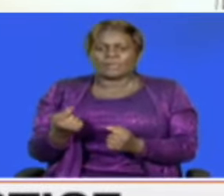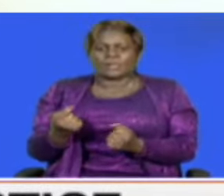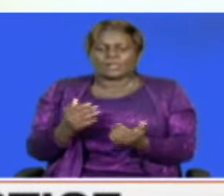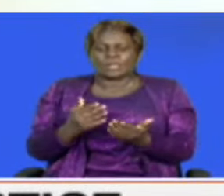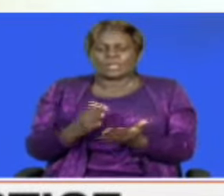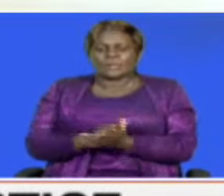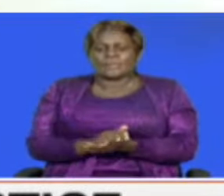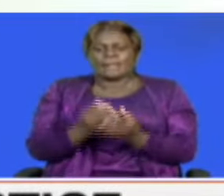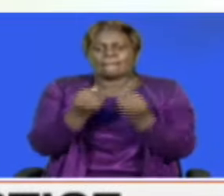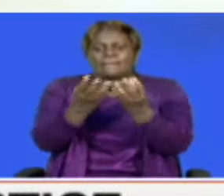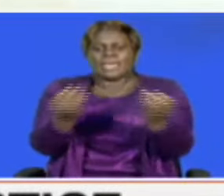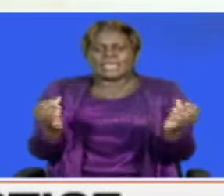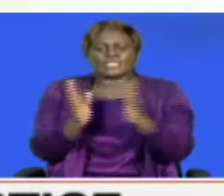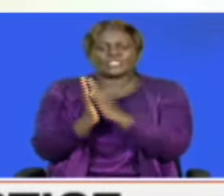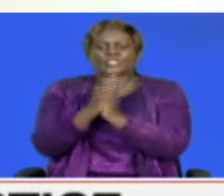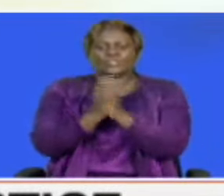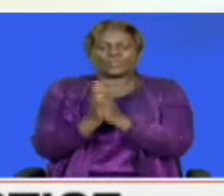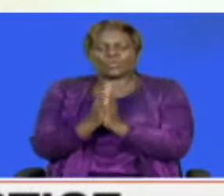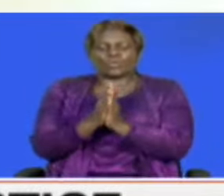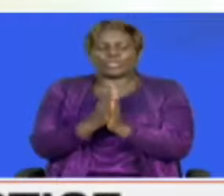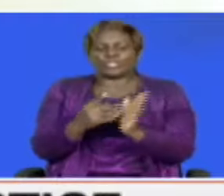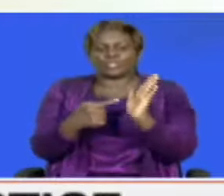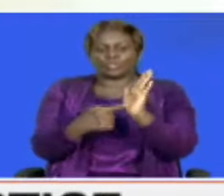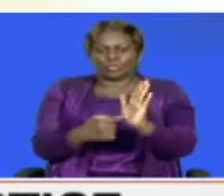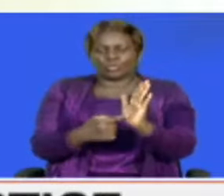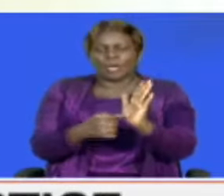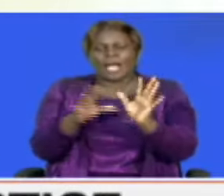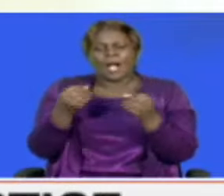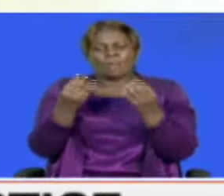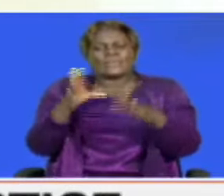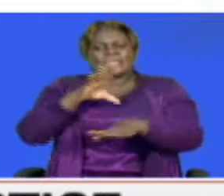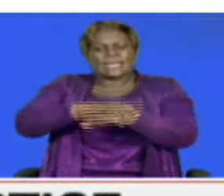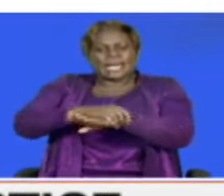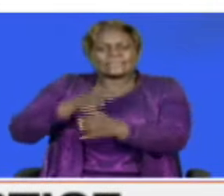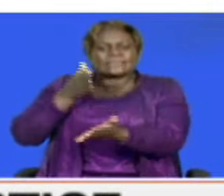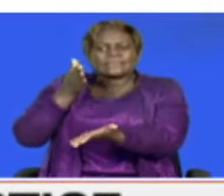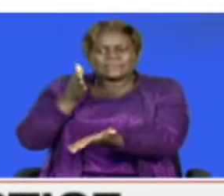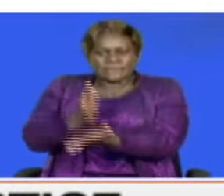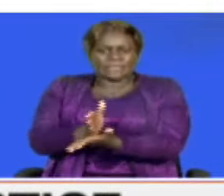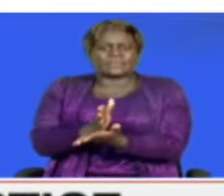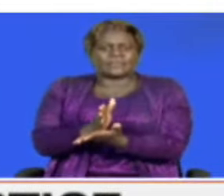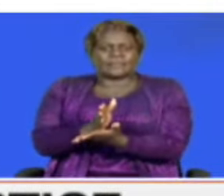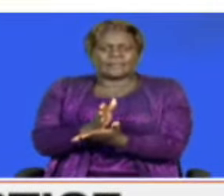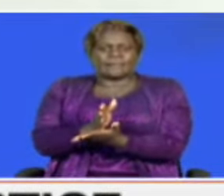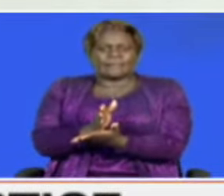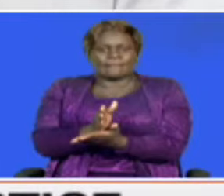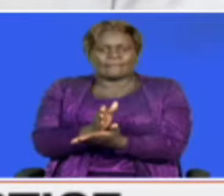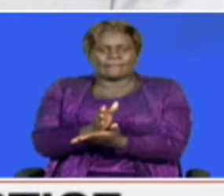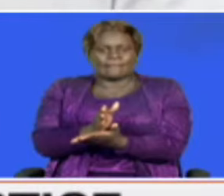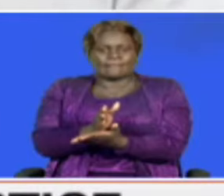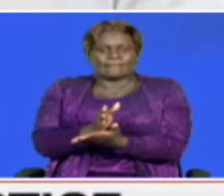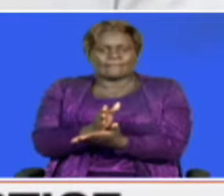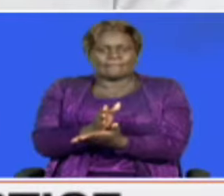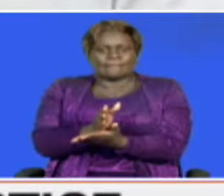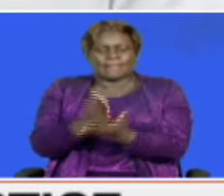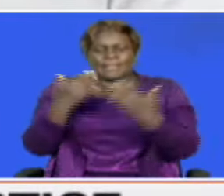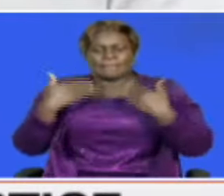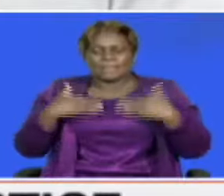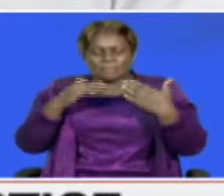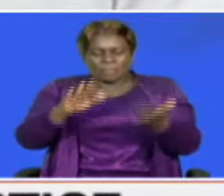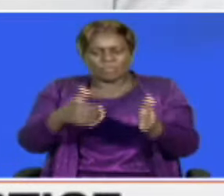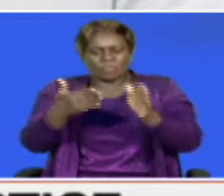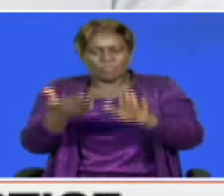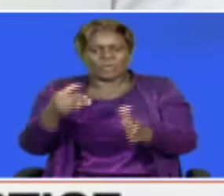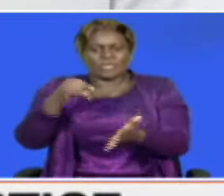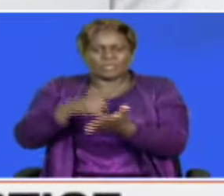Many of these stories are highlighted, but how many receive the justice they see? The goal was to go and lay flowers for the people who died